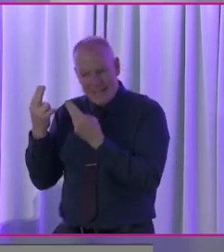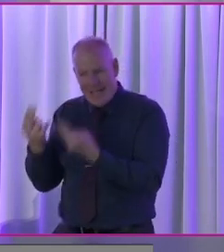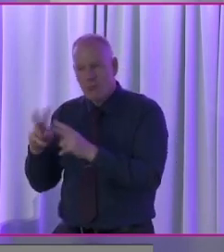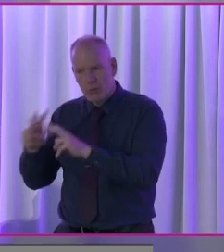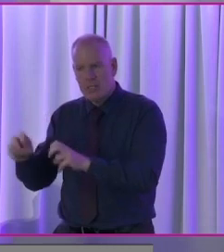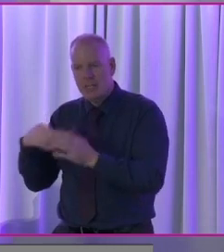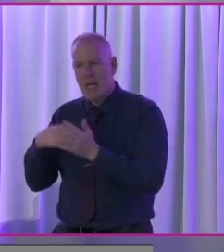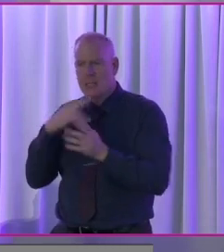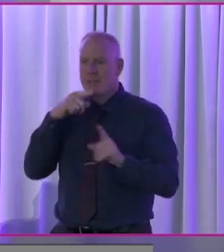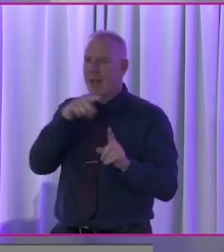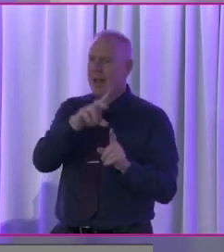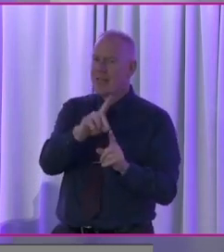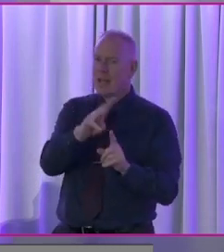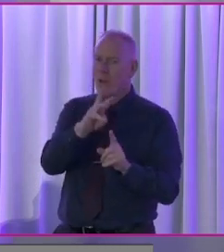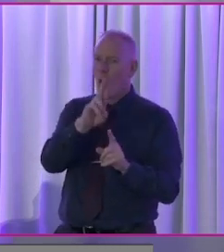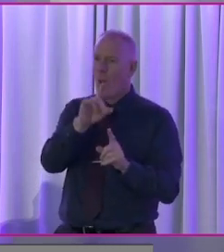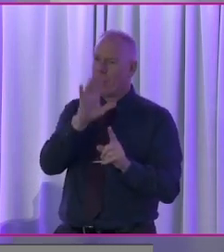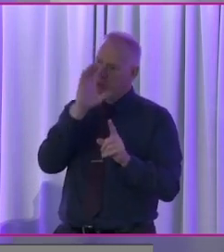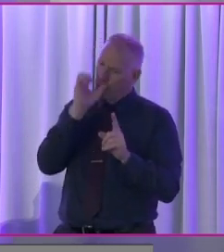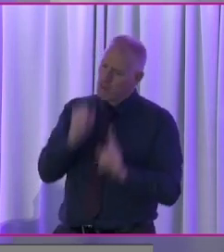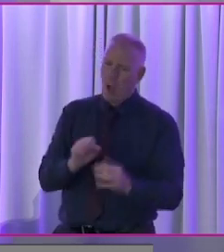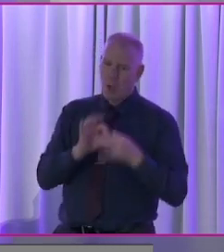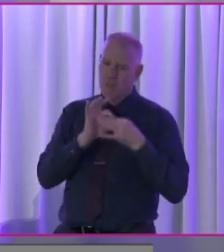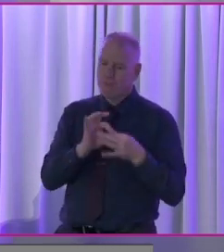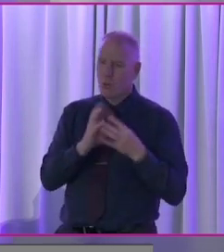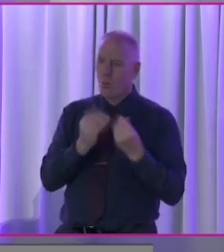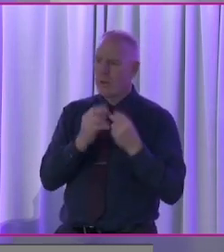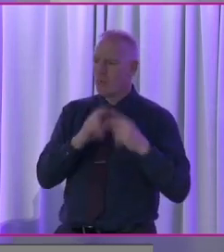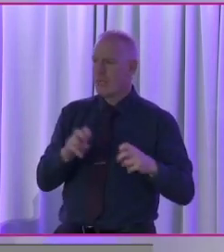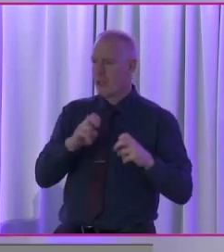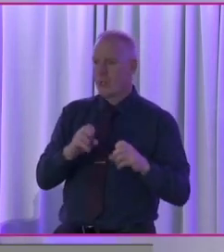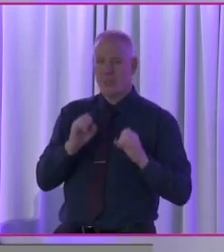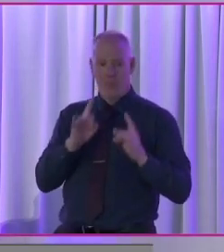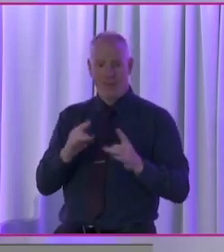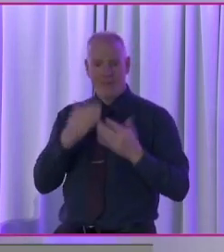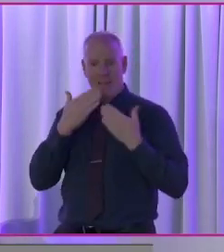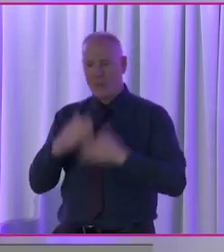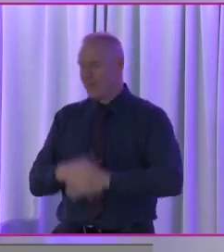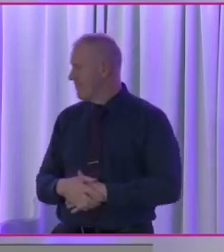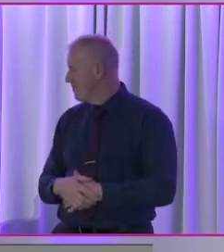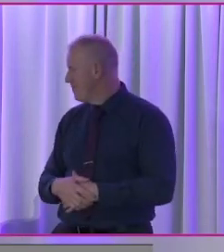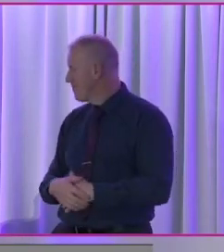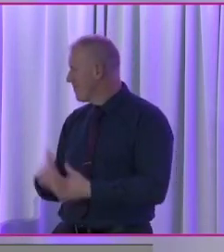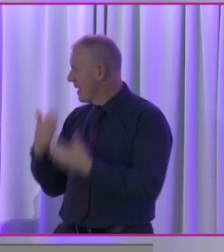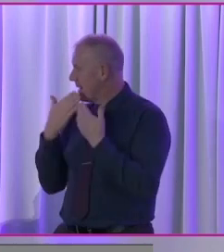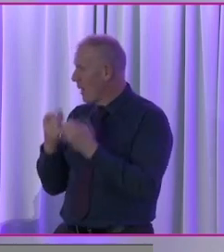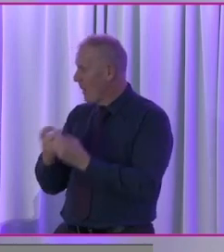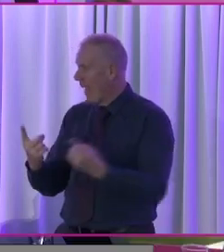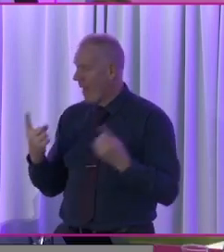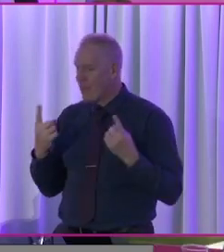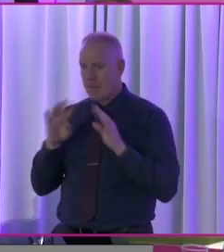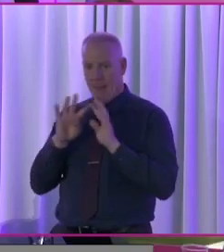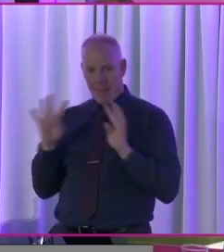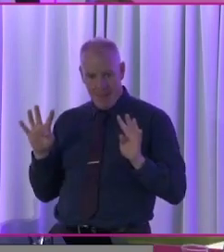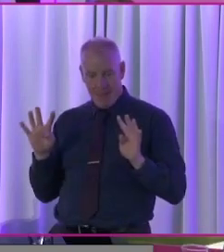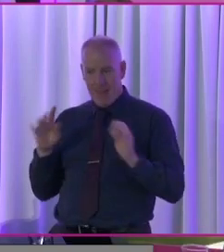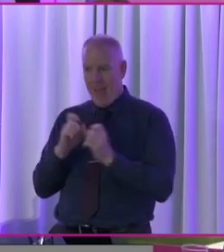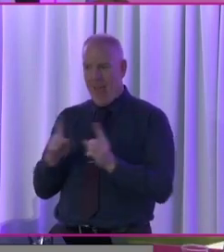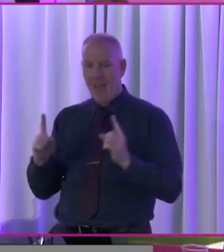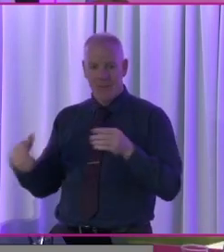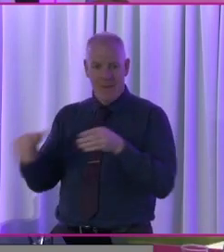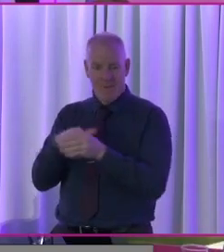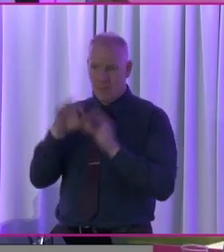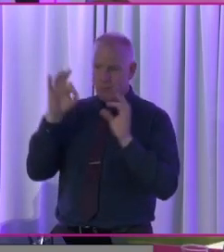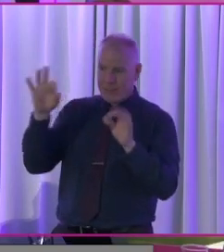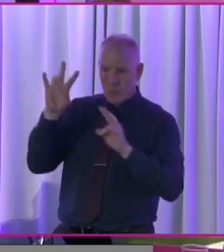really closely consulted in terms of research as well. Thank you very much. Um, thanks so much to the panel, to everybody for your